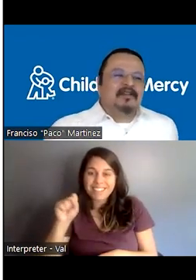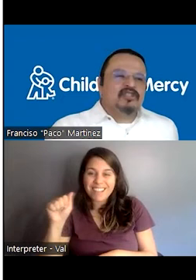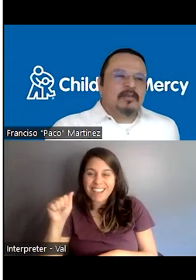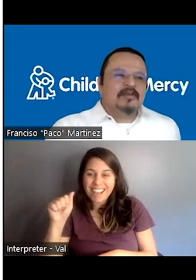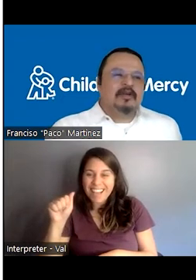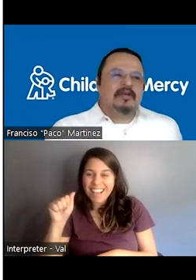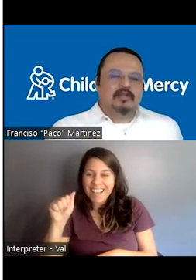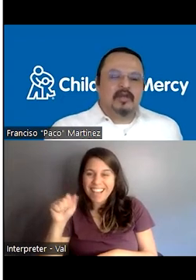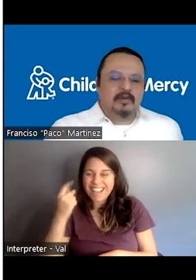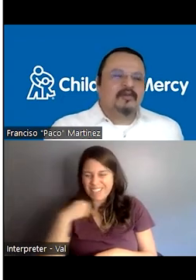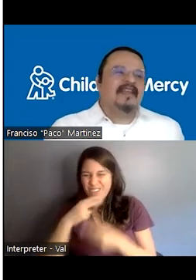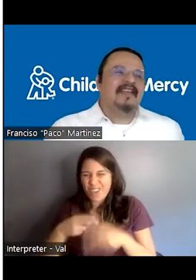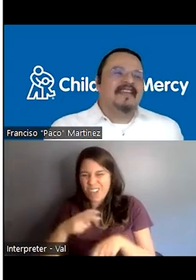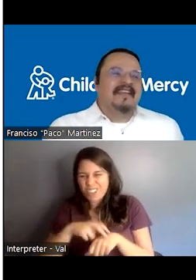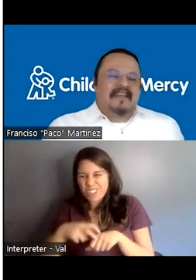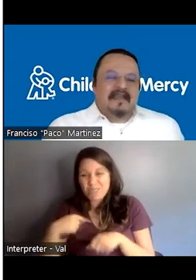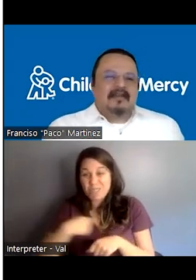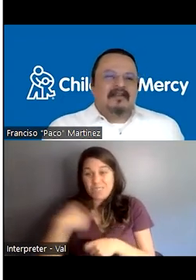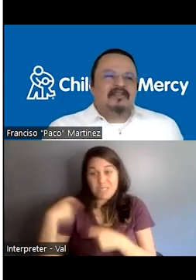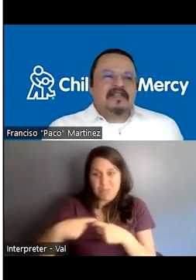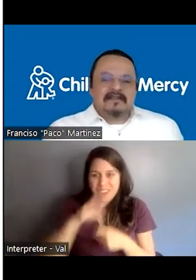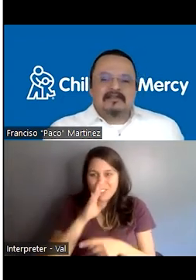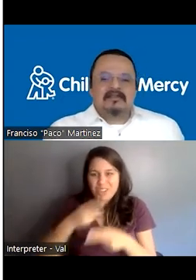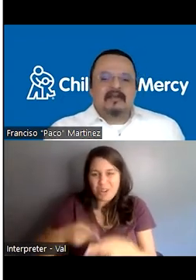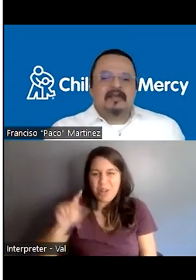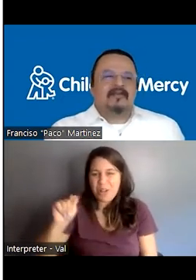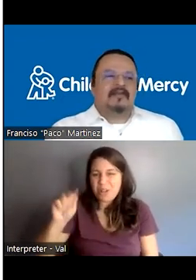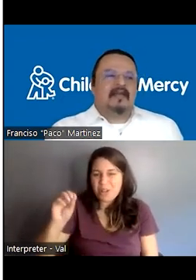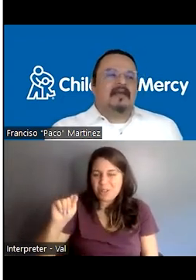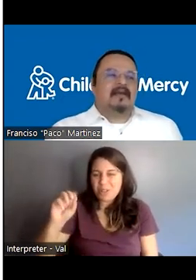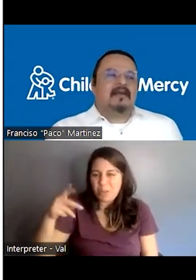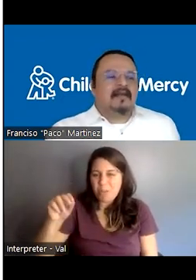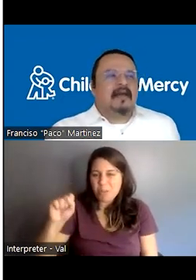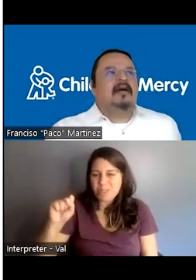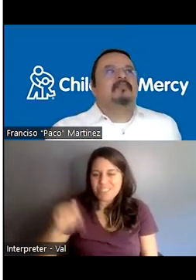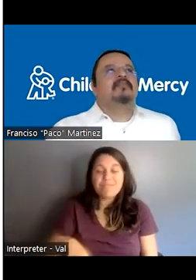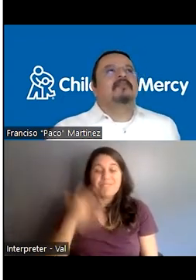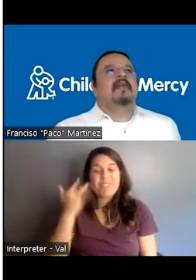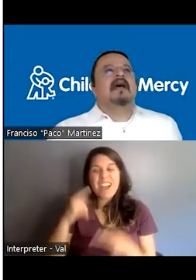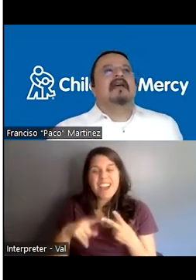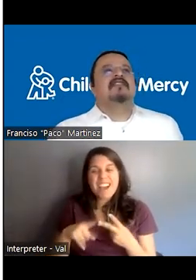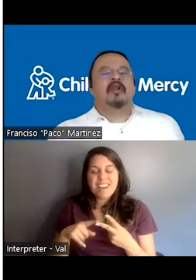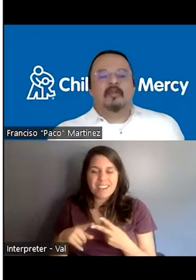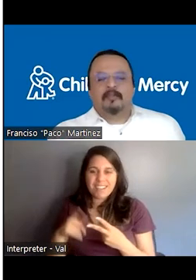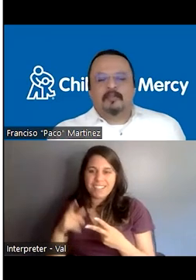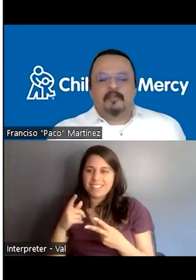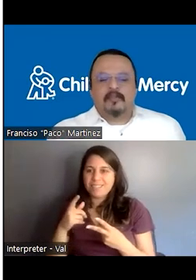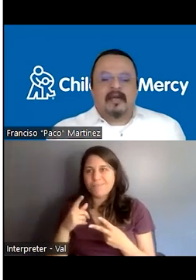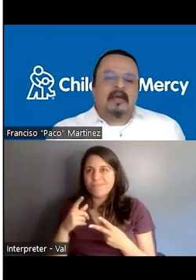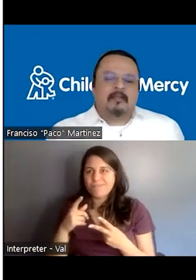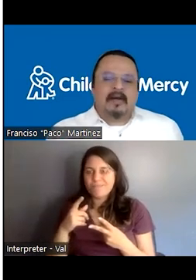Not chips. We call them totopos. And it's just a little snack because it's, uh, it's, uh, a small,